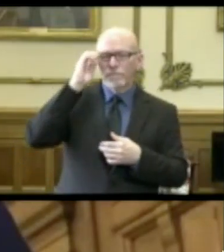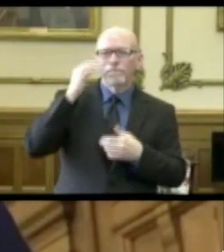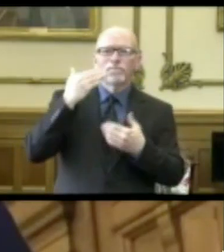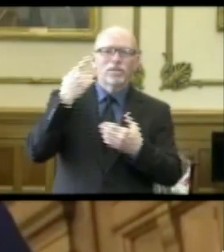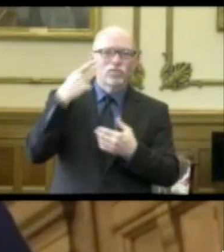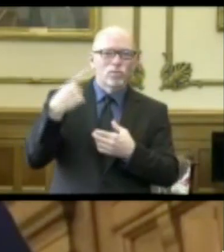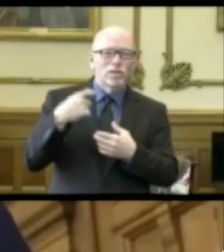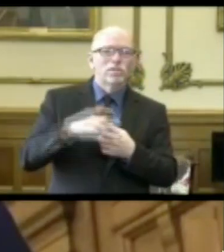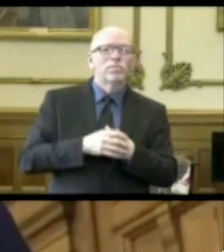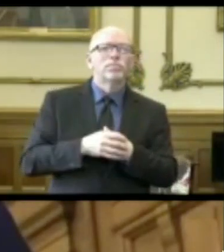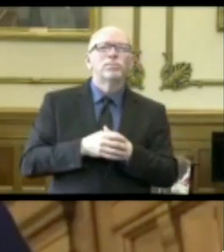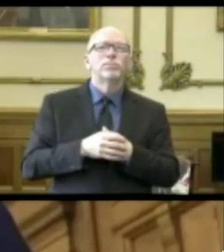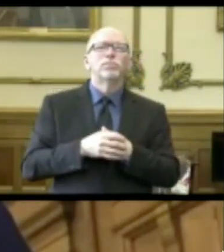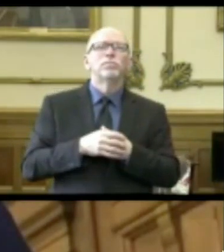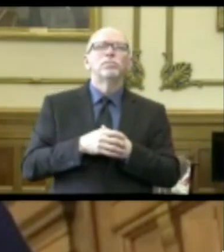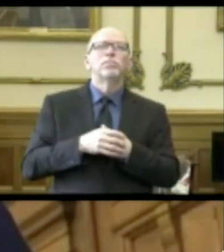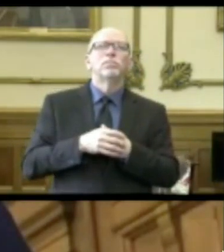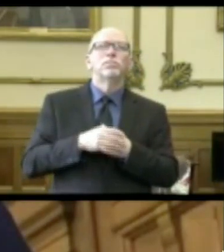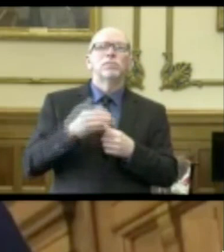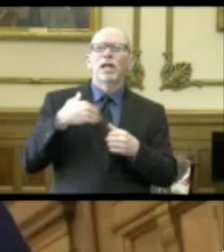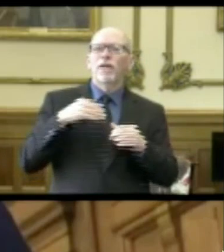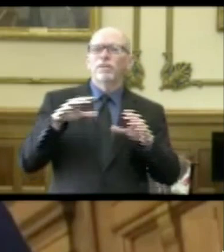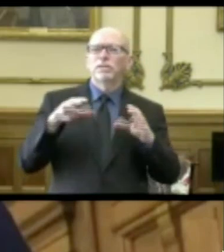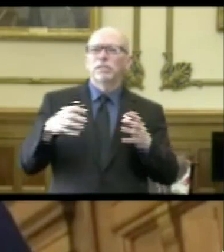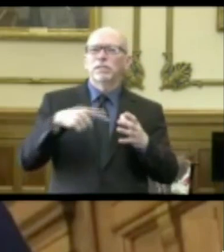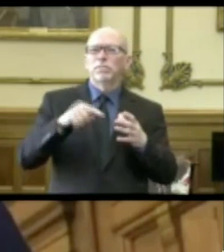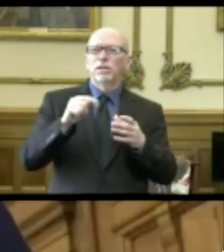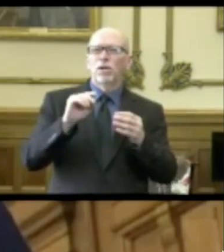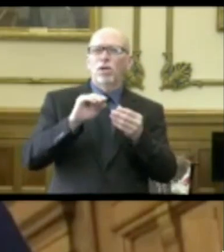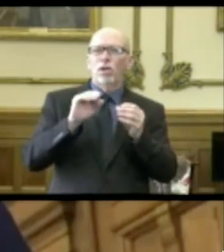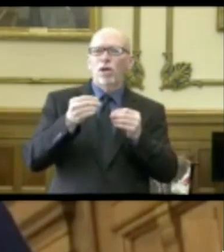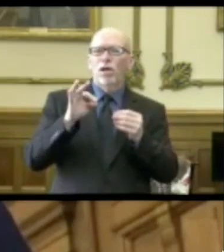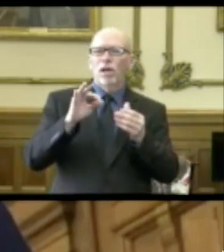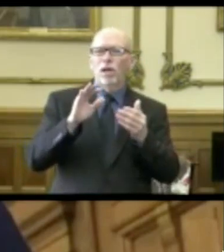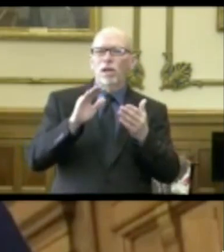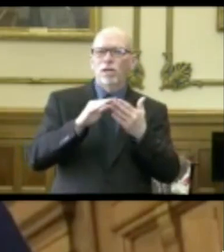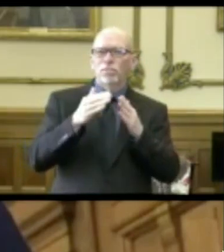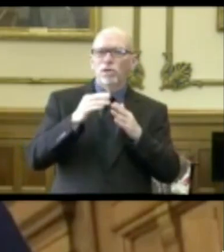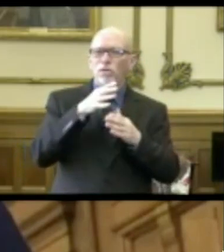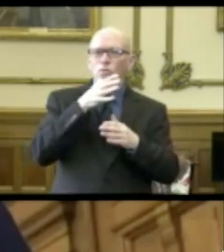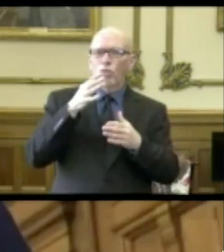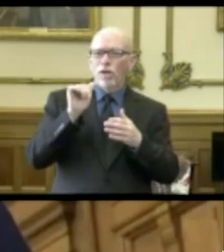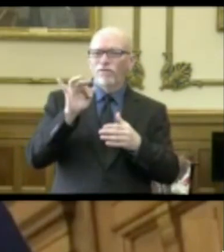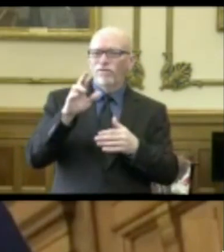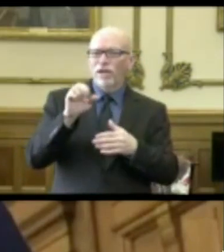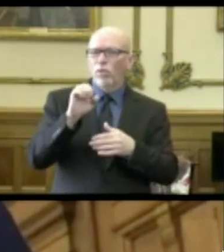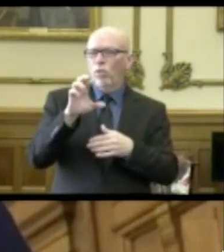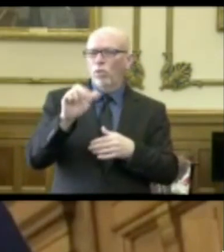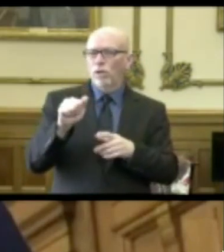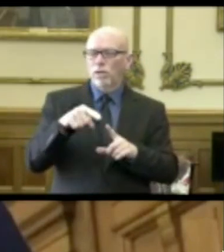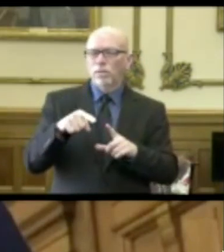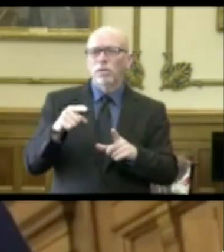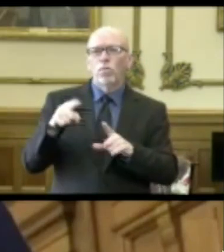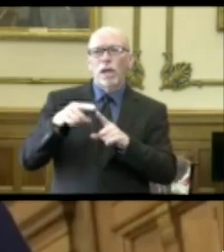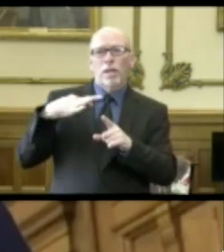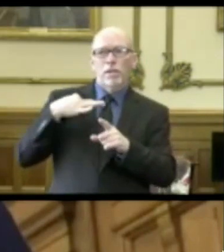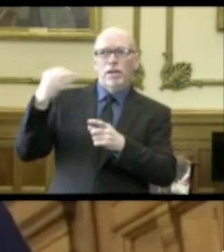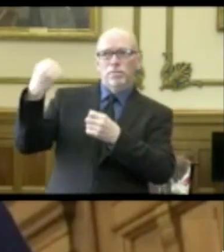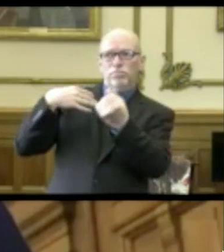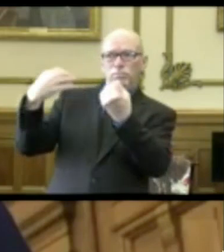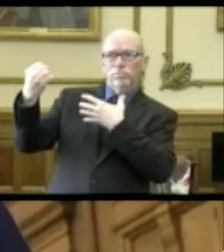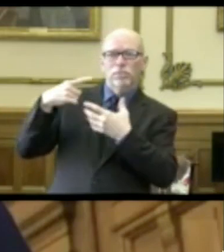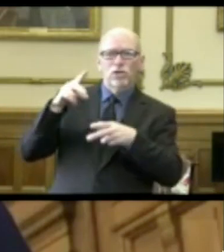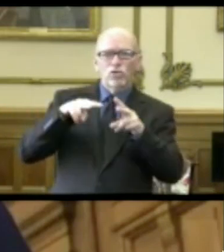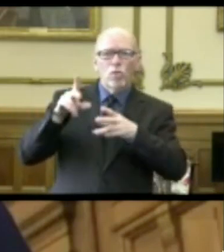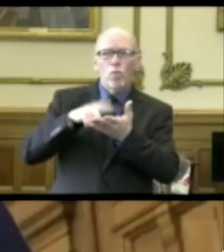Thank you for the question. There's a team at the Office of Community and Rural Affairs, and as the applications come in, they look at the need,